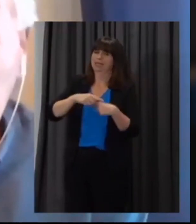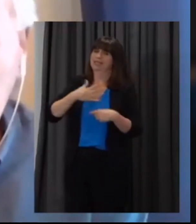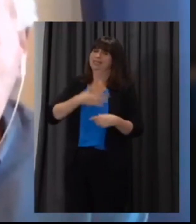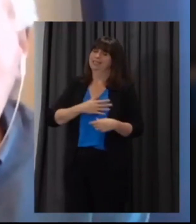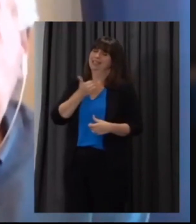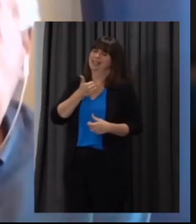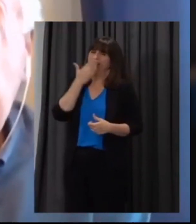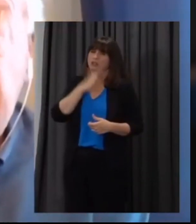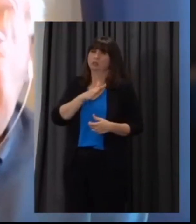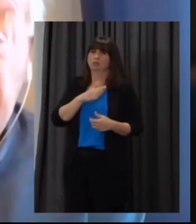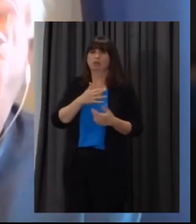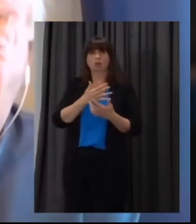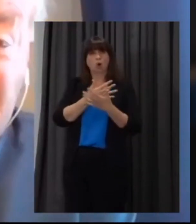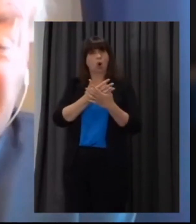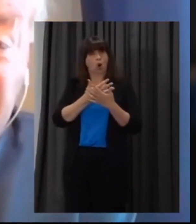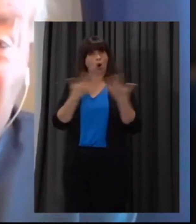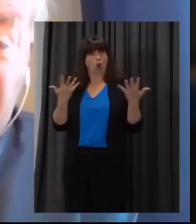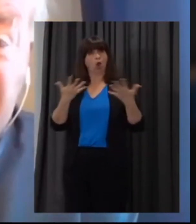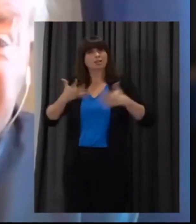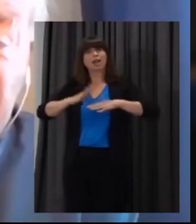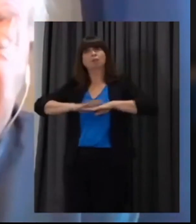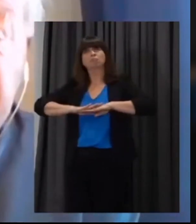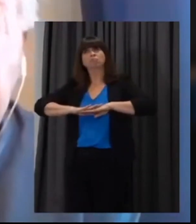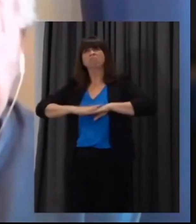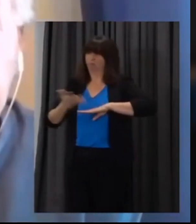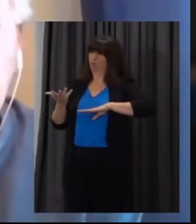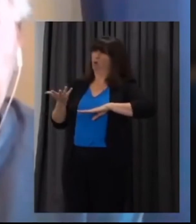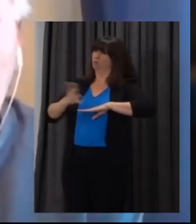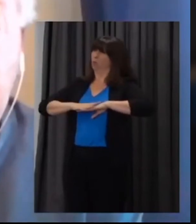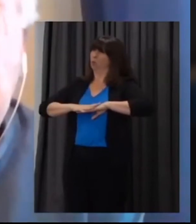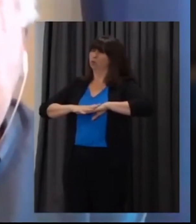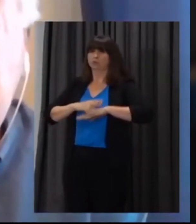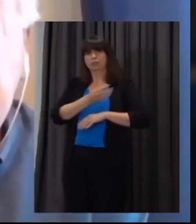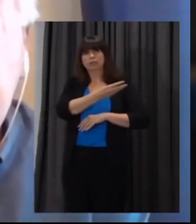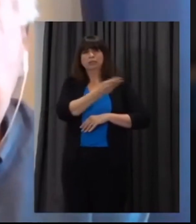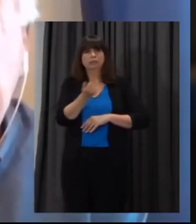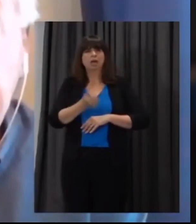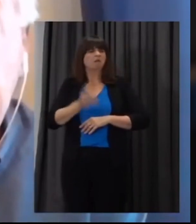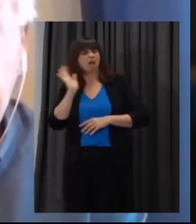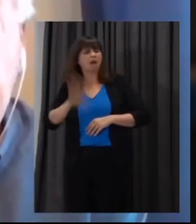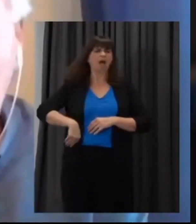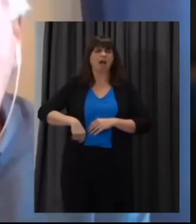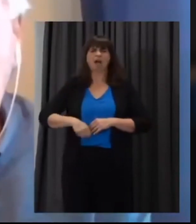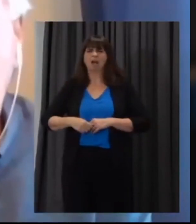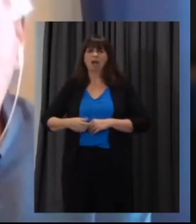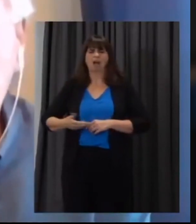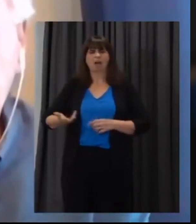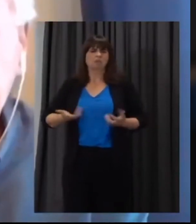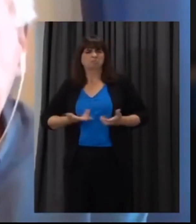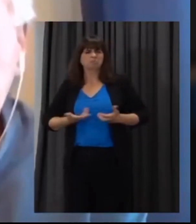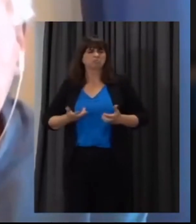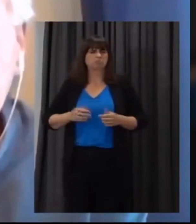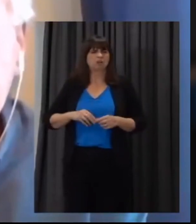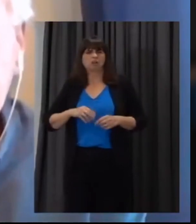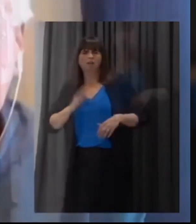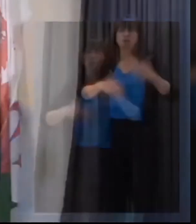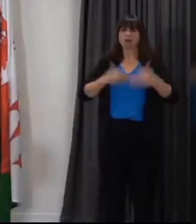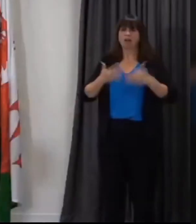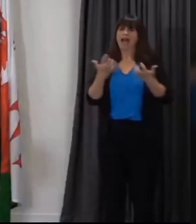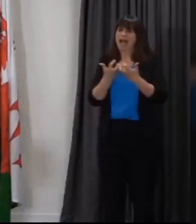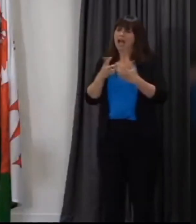people will be listening to you and will listen to what you've had to say how do you get through to thoughtless people in communicating the government's messages